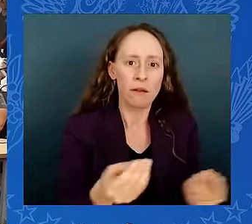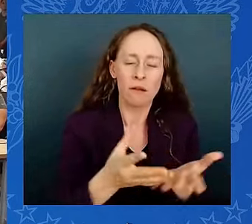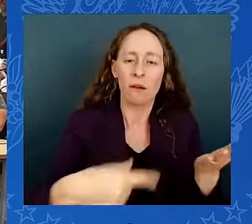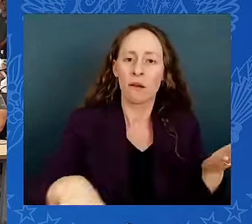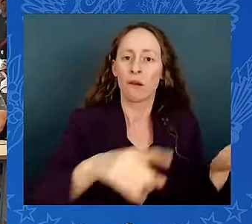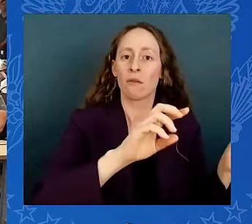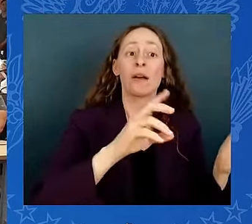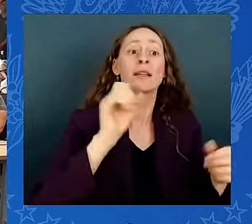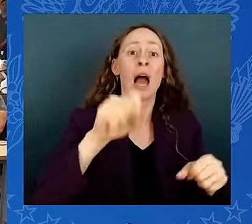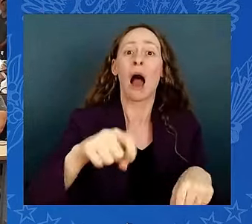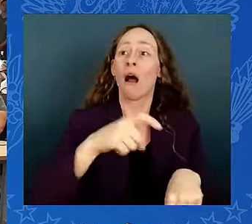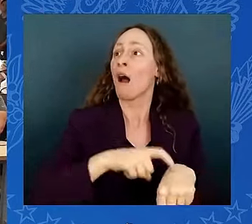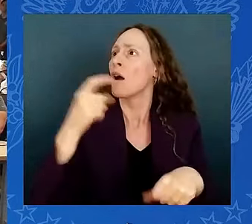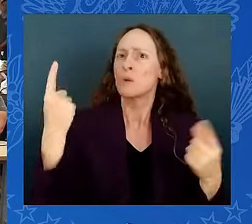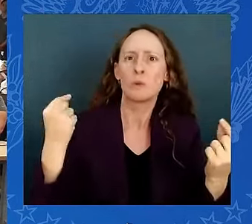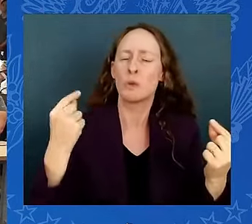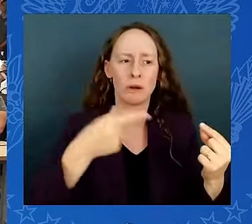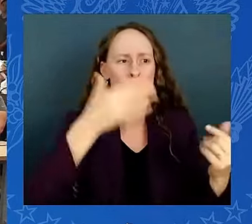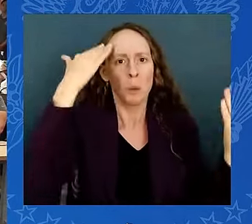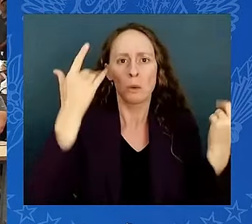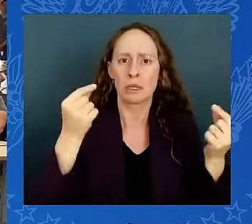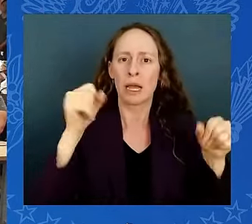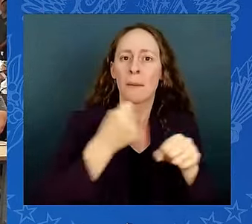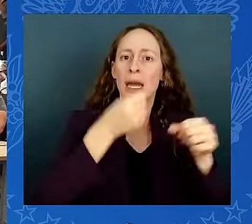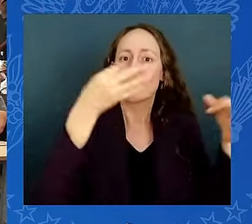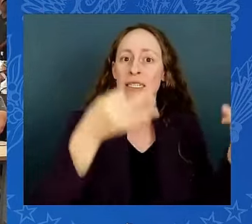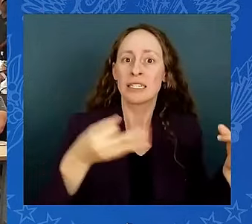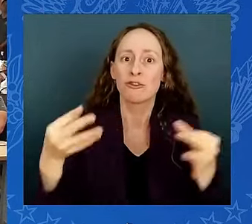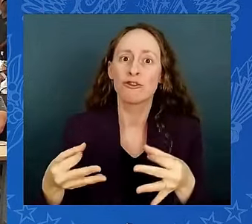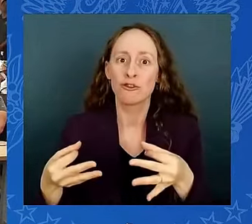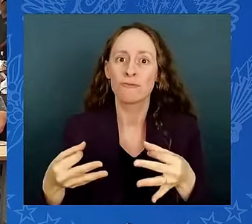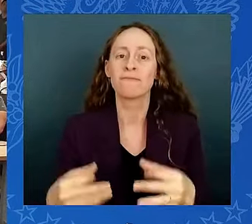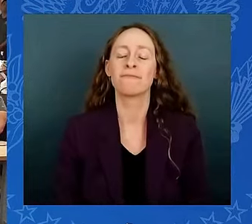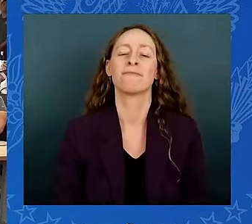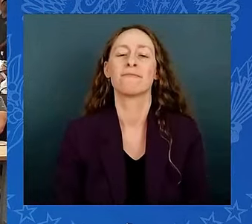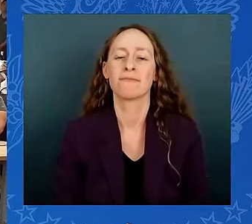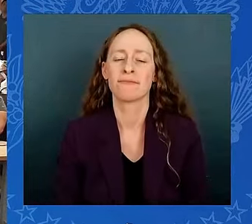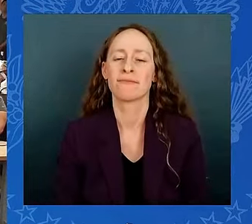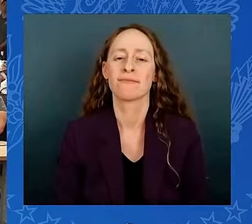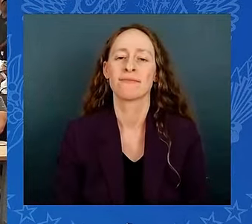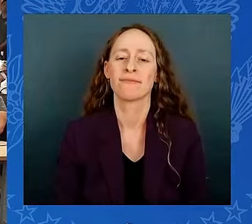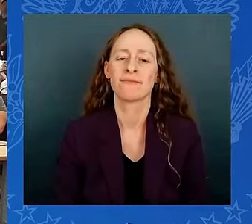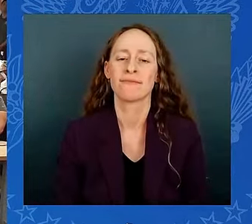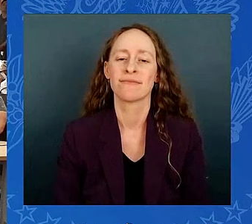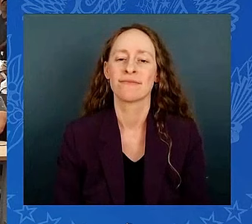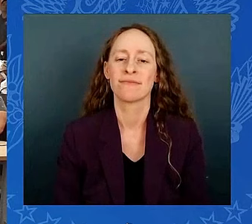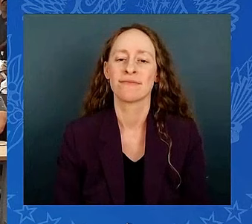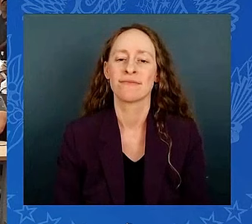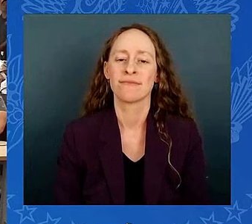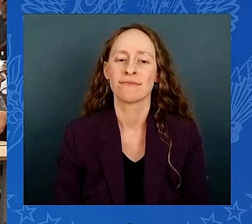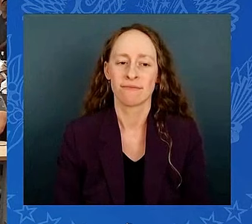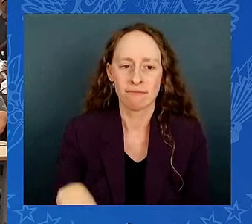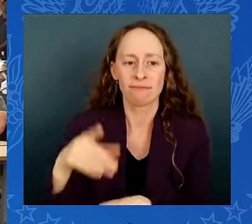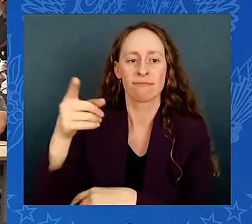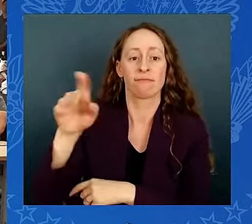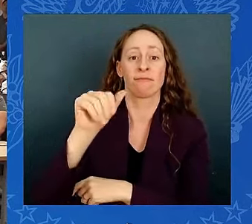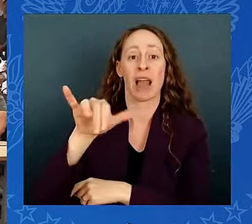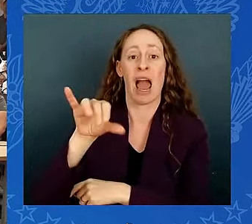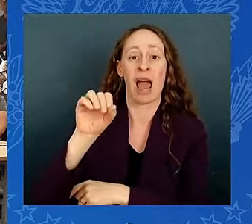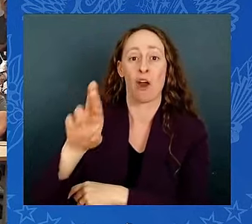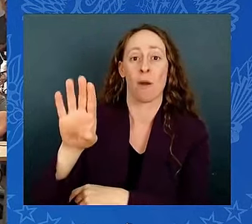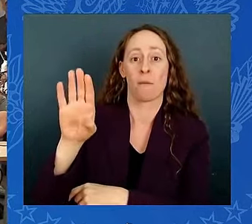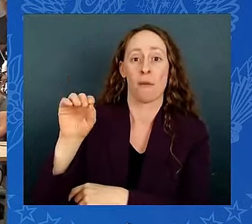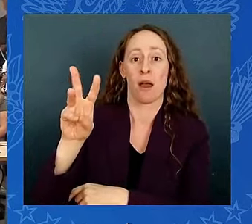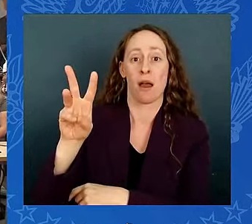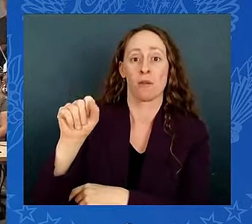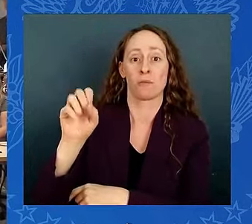and to meet people where they are. We've activated, as Mayor Bowser said, our EOC more than 25 times in the last two years for emergencies